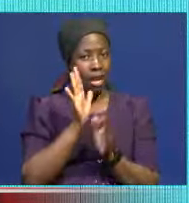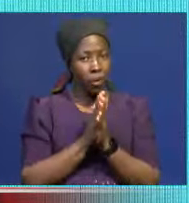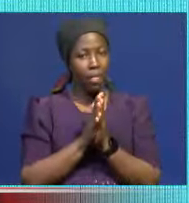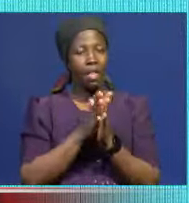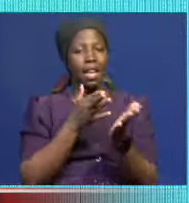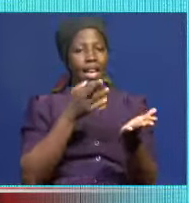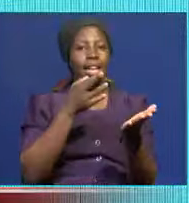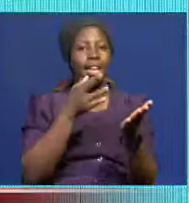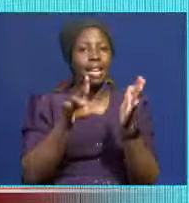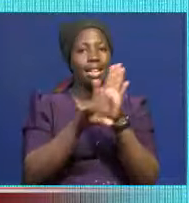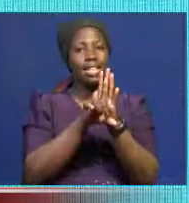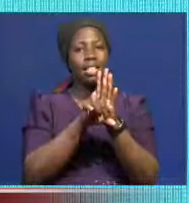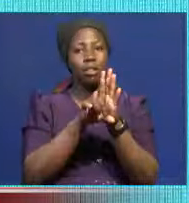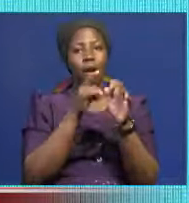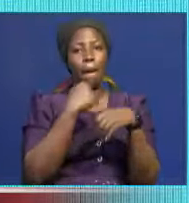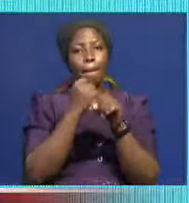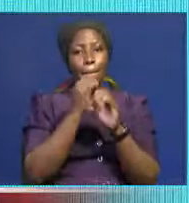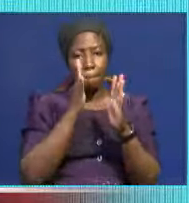all the other groups,